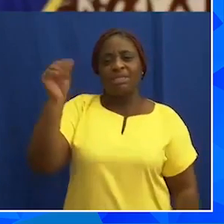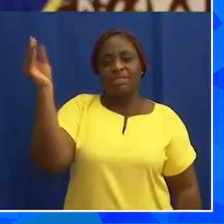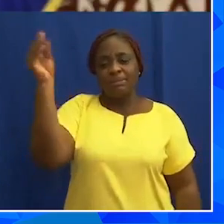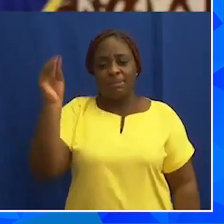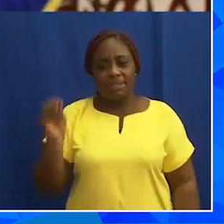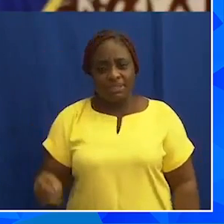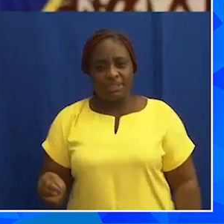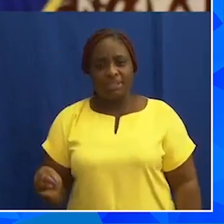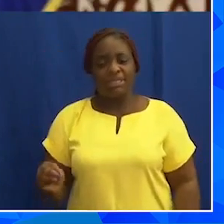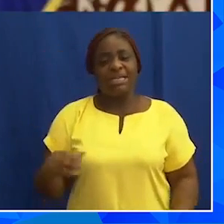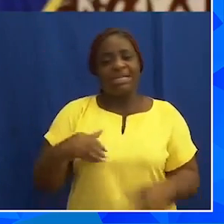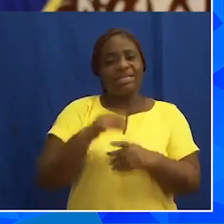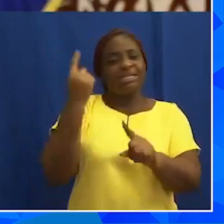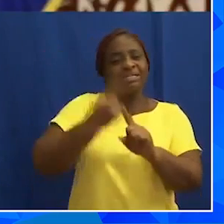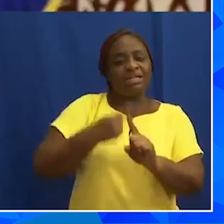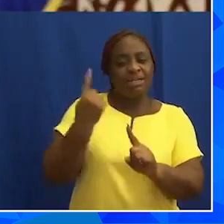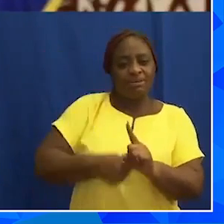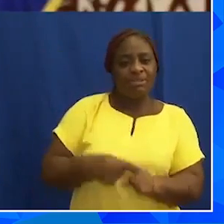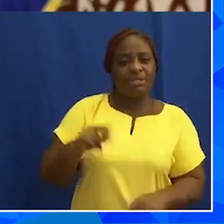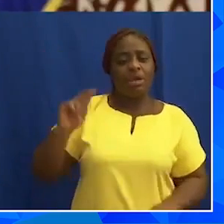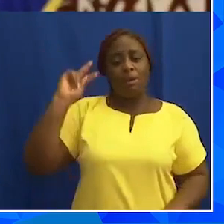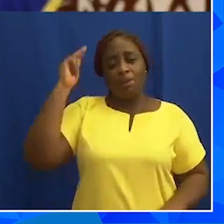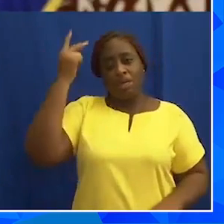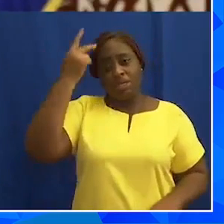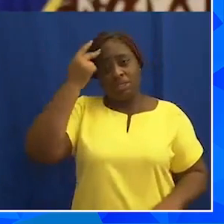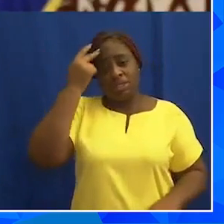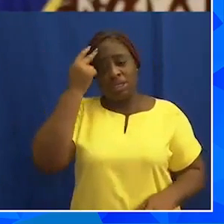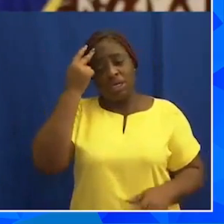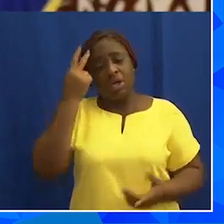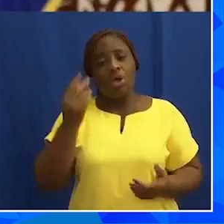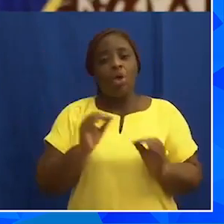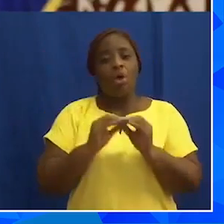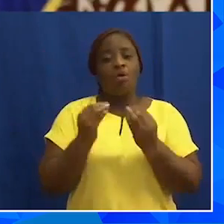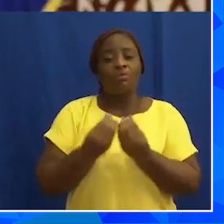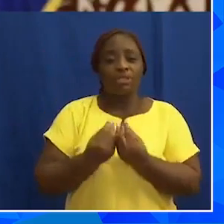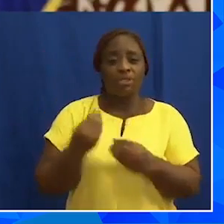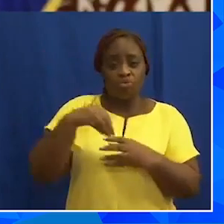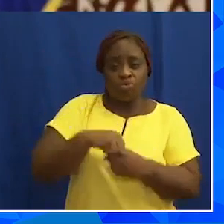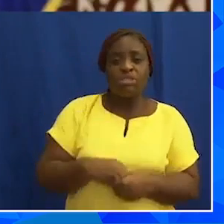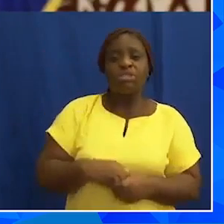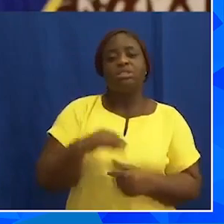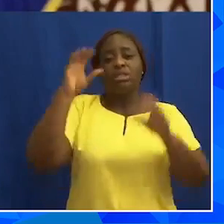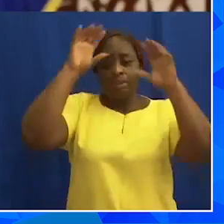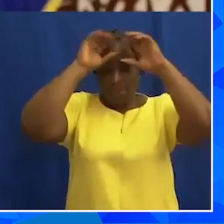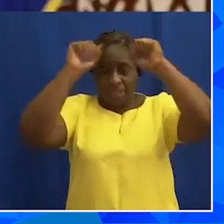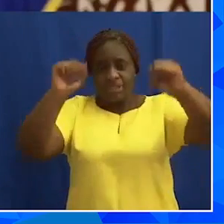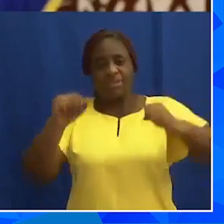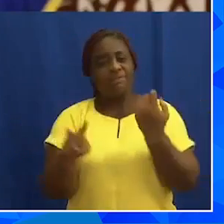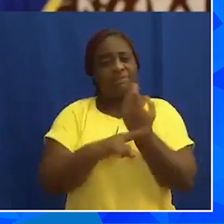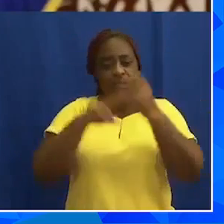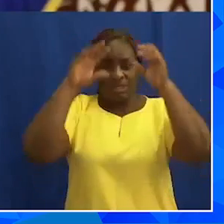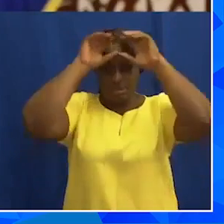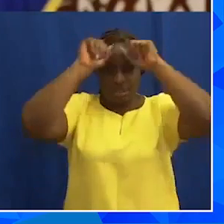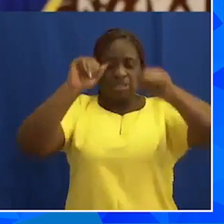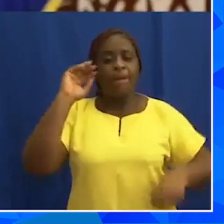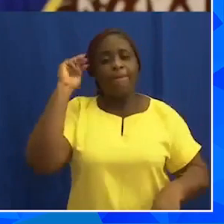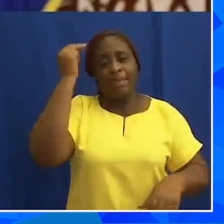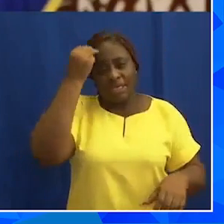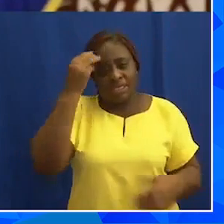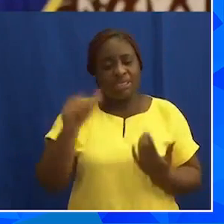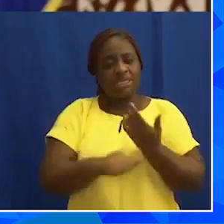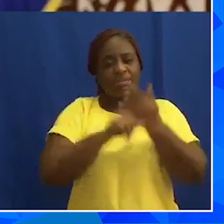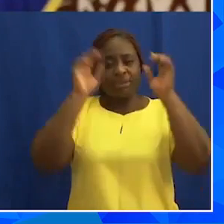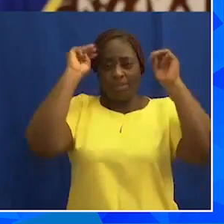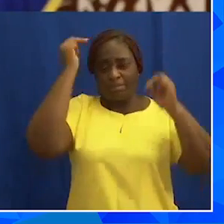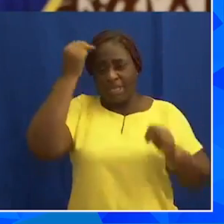in the salaries of political office holders, including the president, the vice president, ministers, deputy